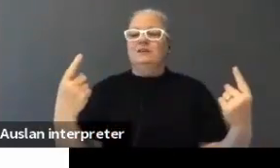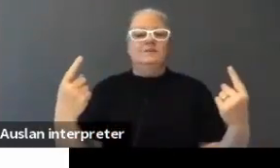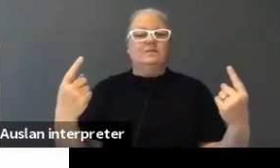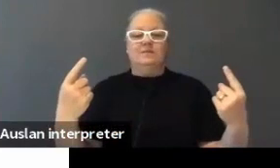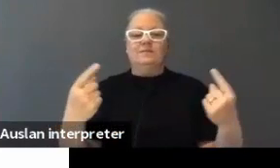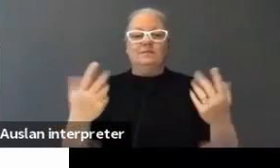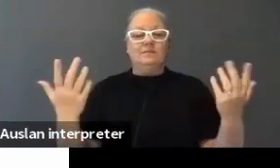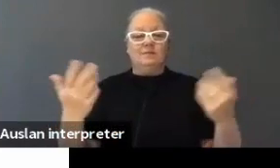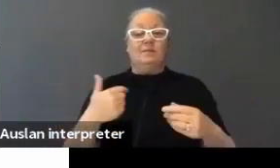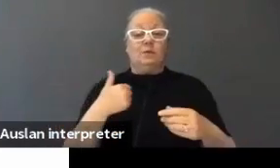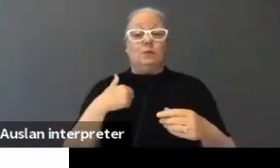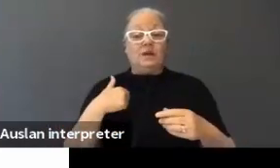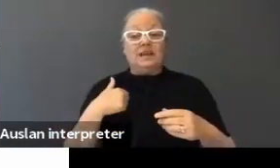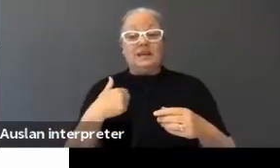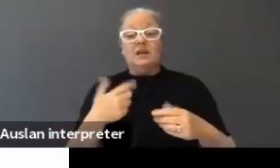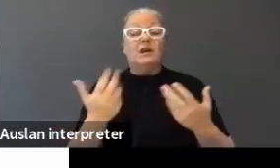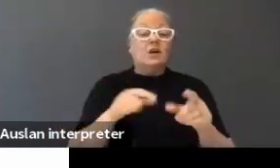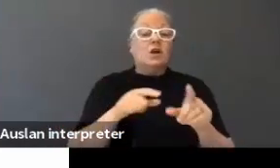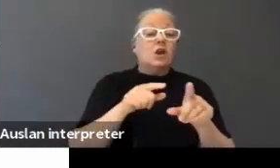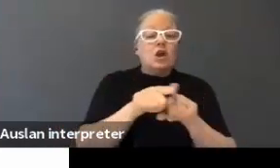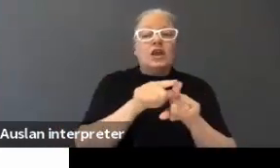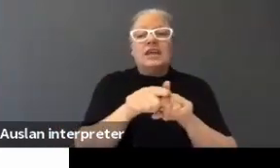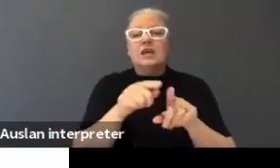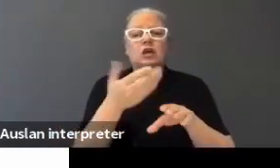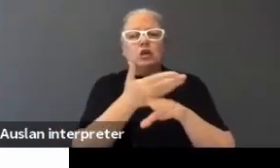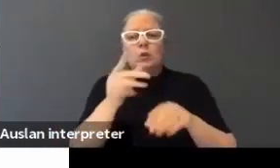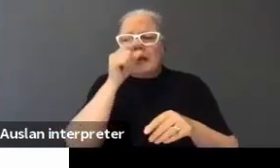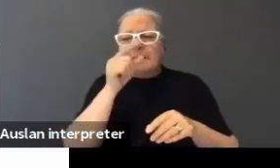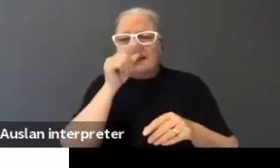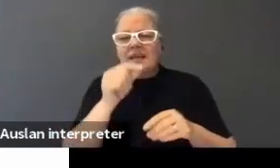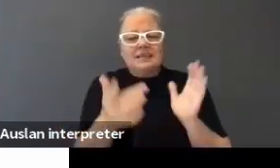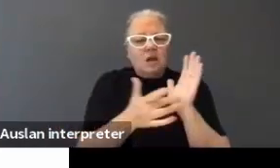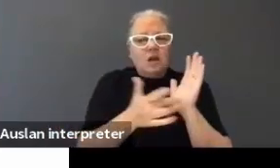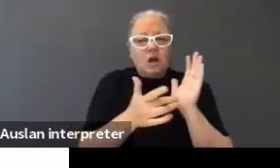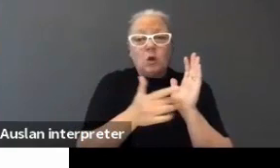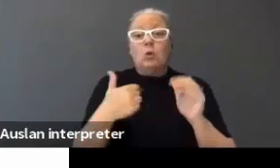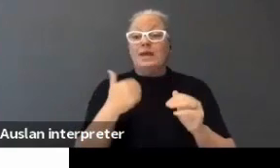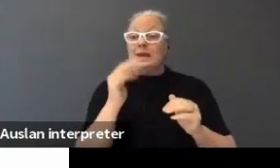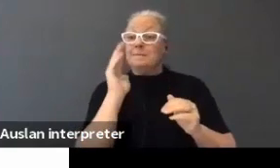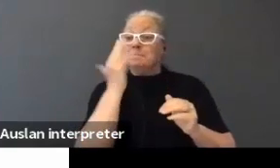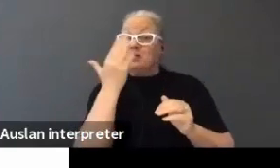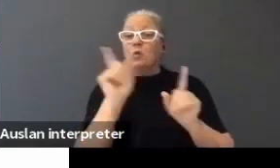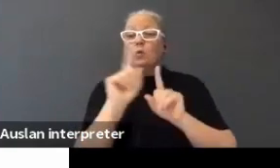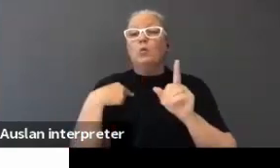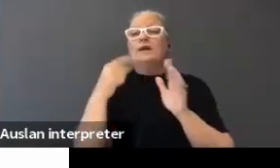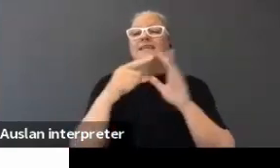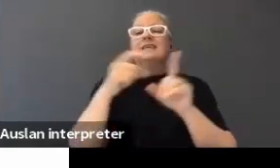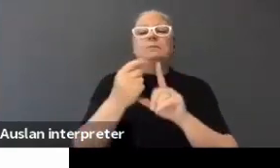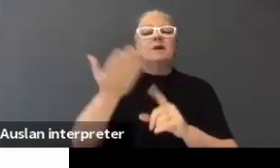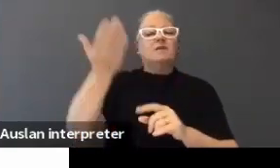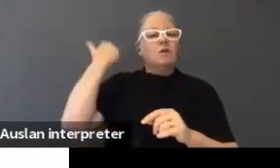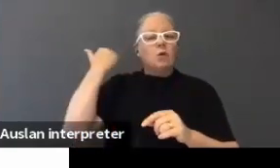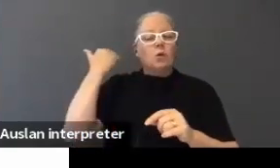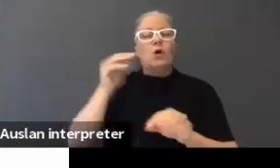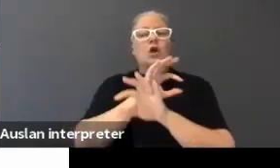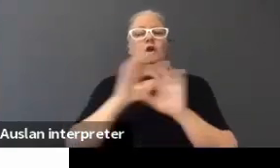We were learning capabilities of new technology to mirror what we used to do rather than find new